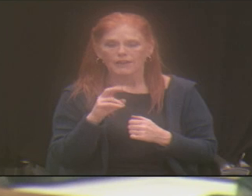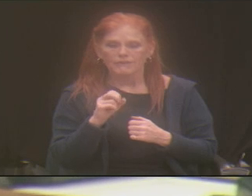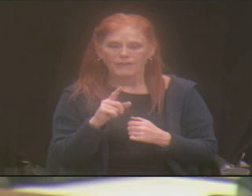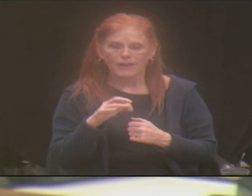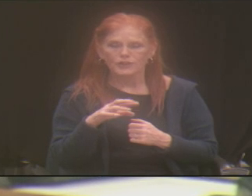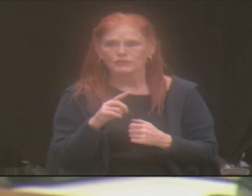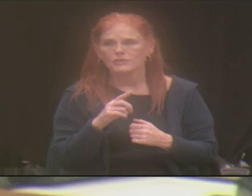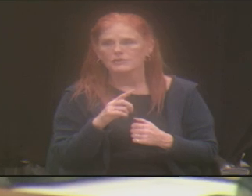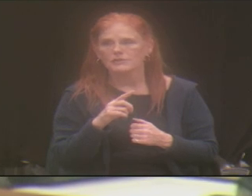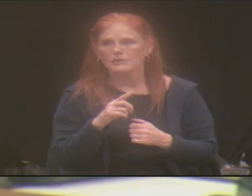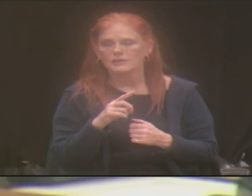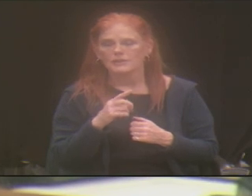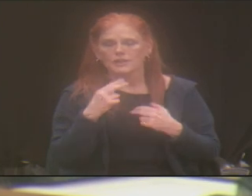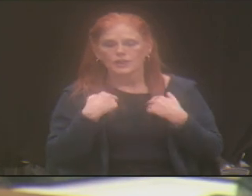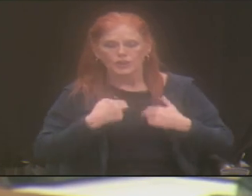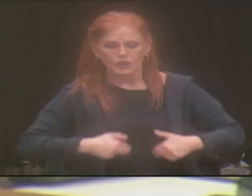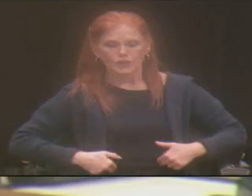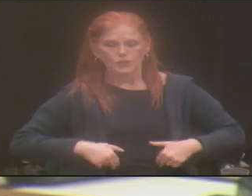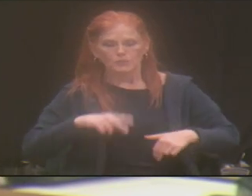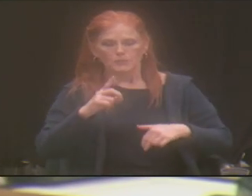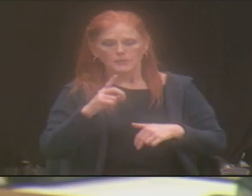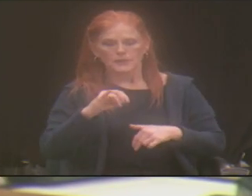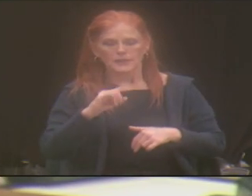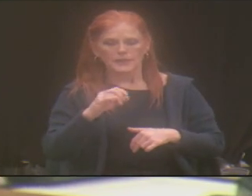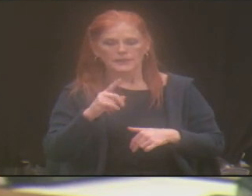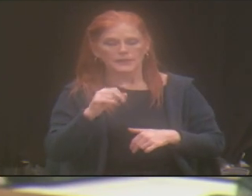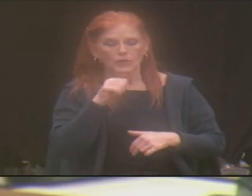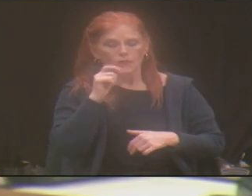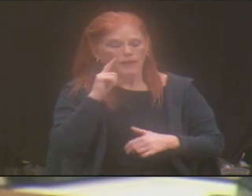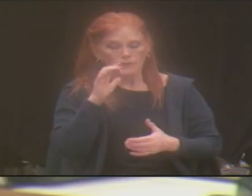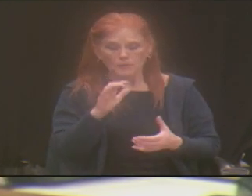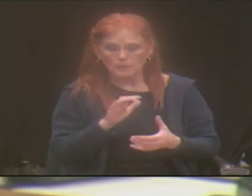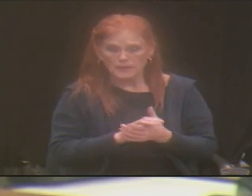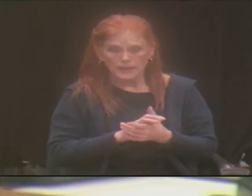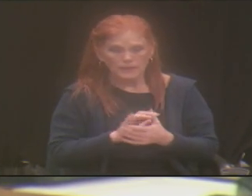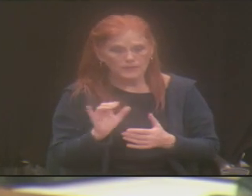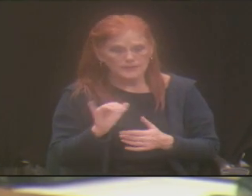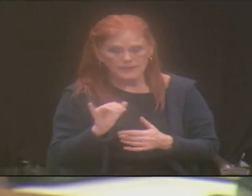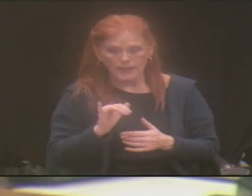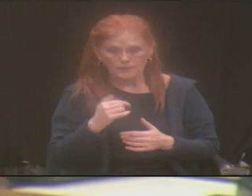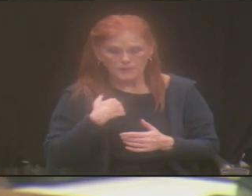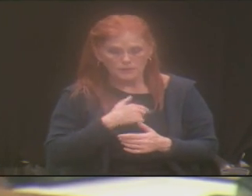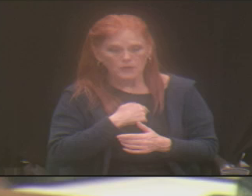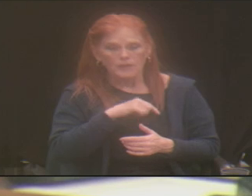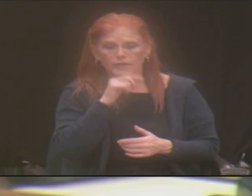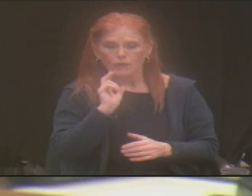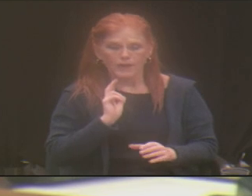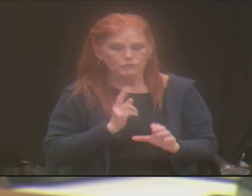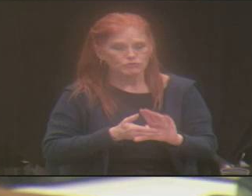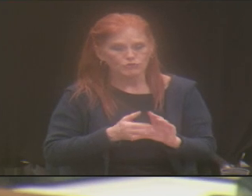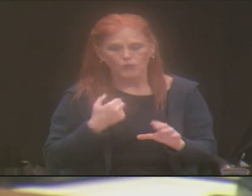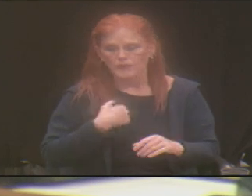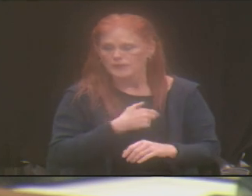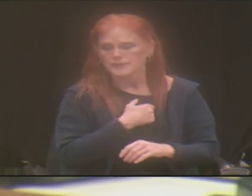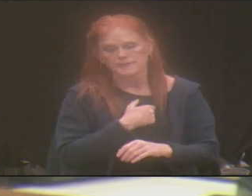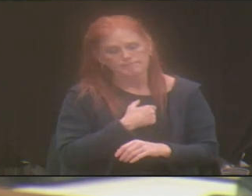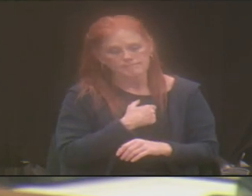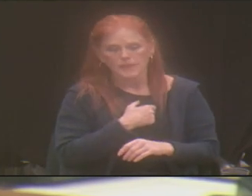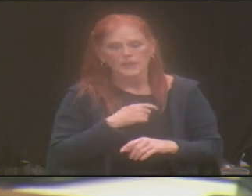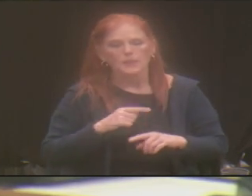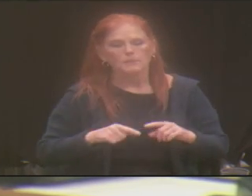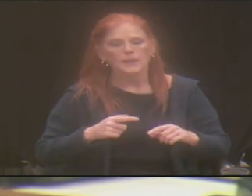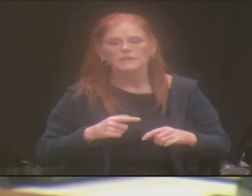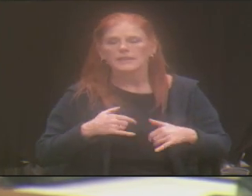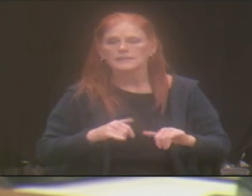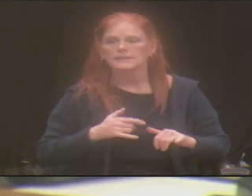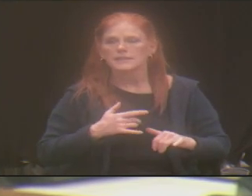dignity? They don't have to believe like us, right? They don't have to join us, but they feel